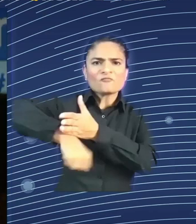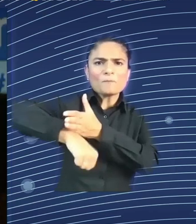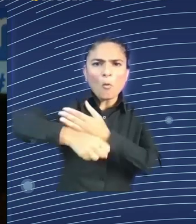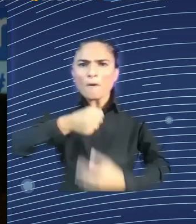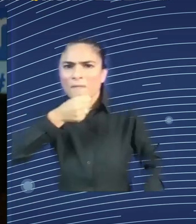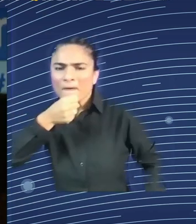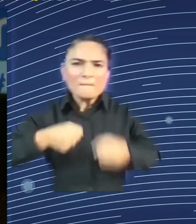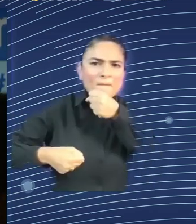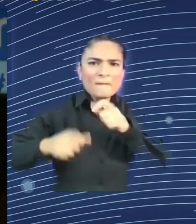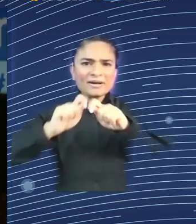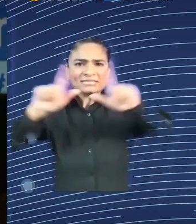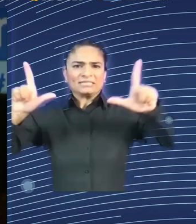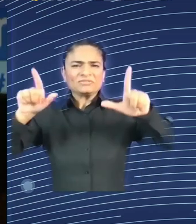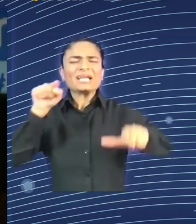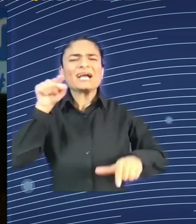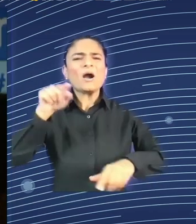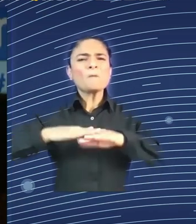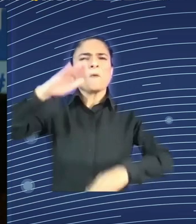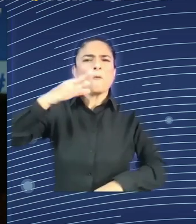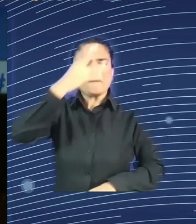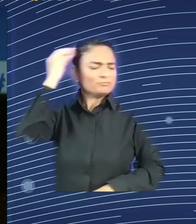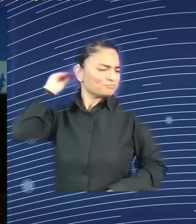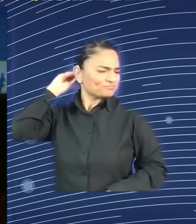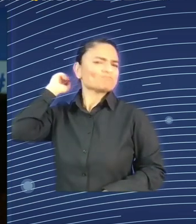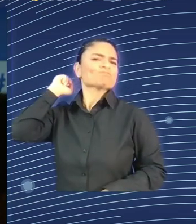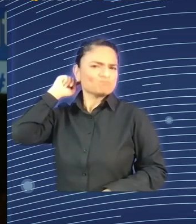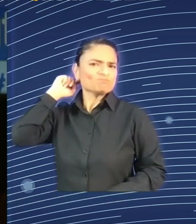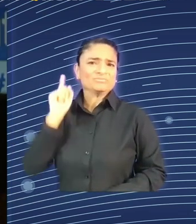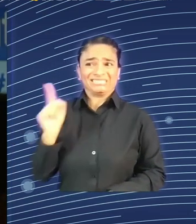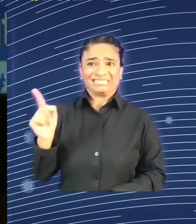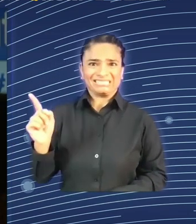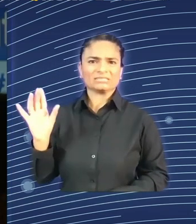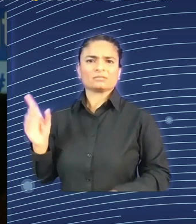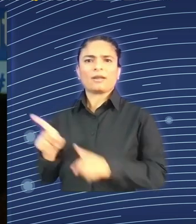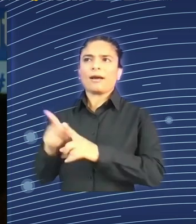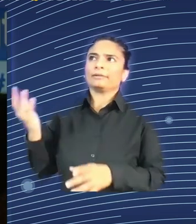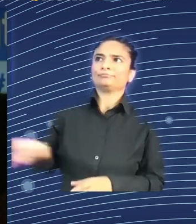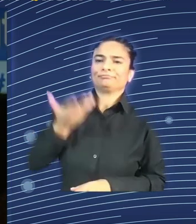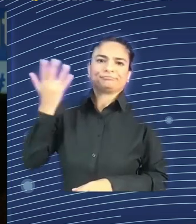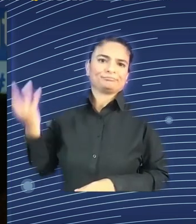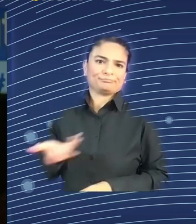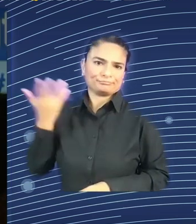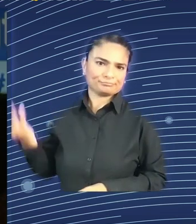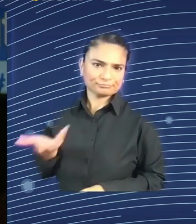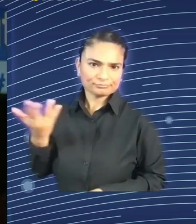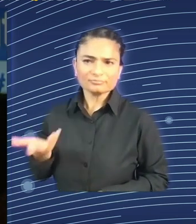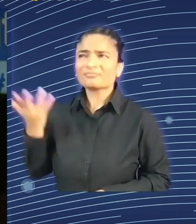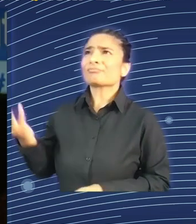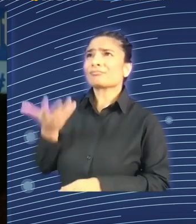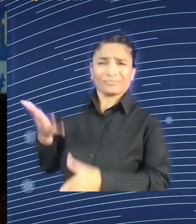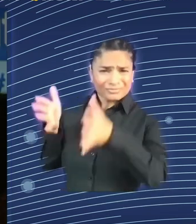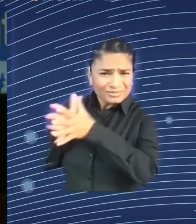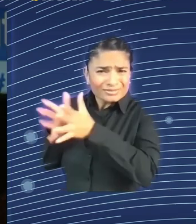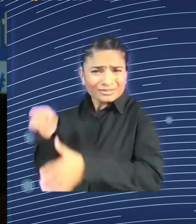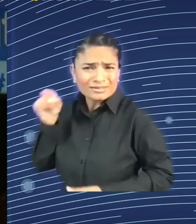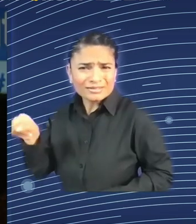approach, if you like, and talk about that. Now, we know that in the pattern of economic development is that there's some big